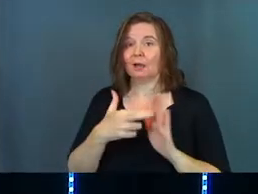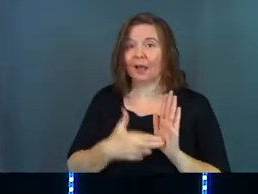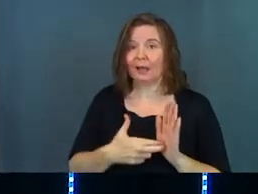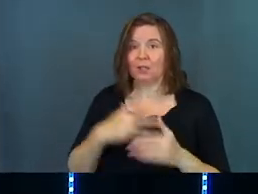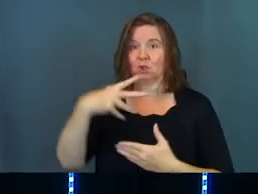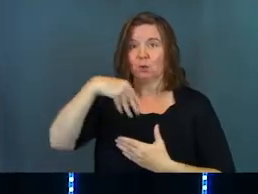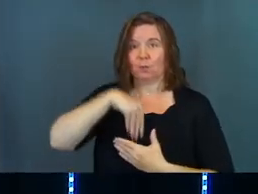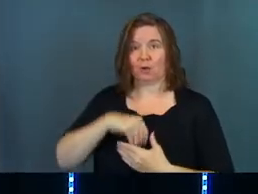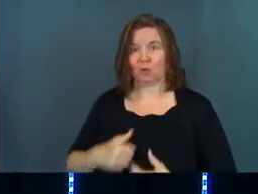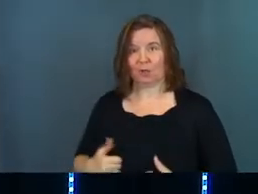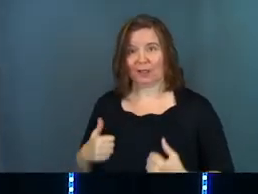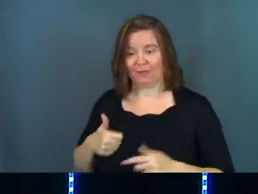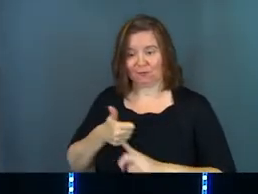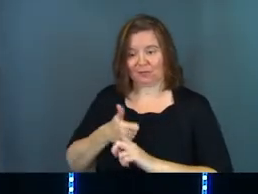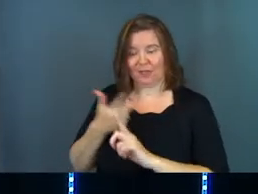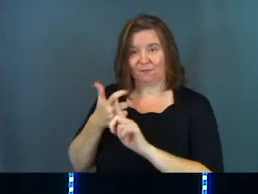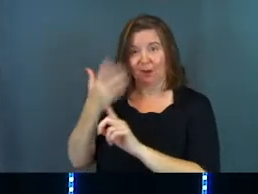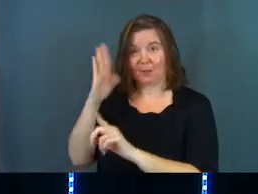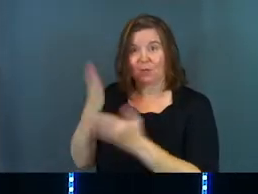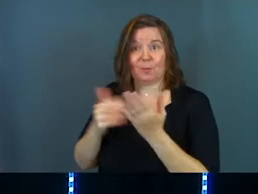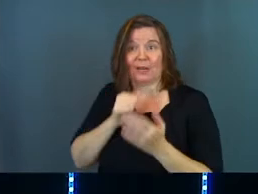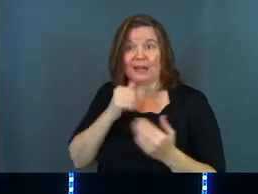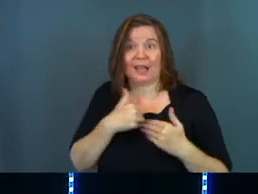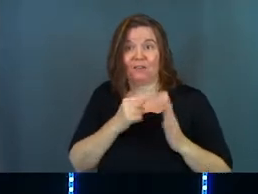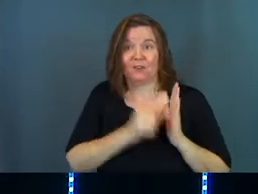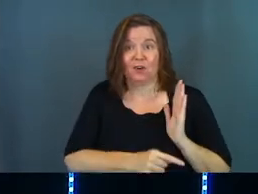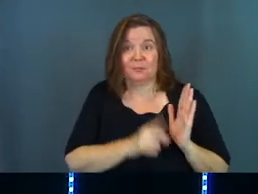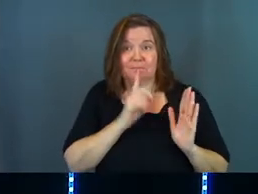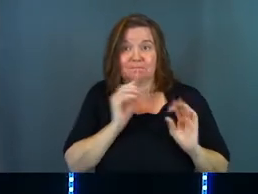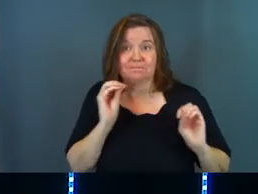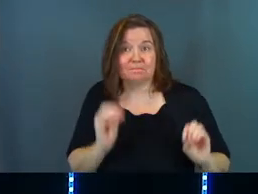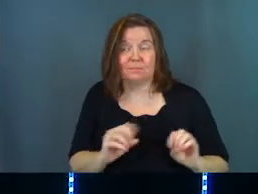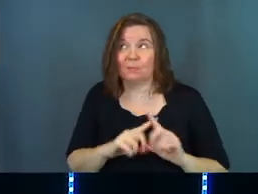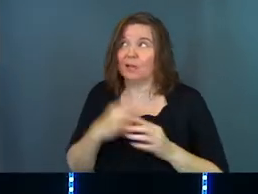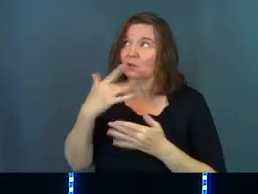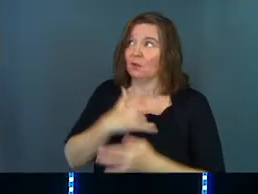that you've brought into your life from God, and you might not even have a verse on it.